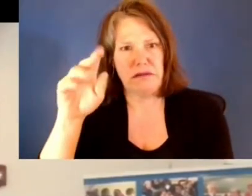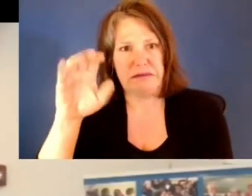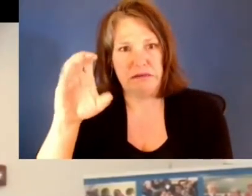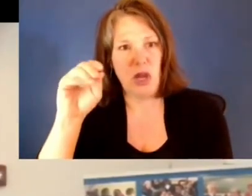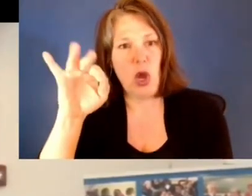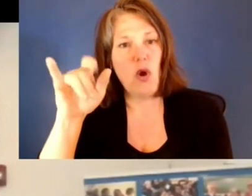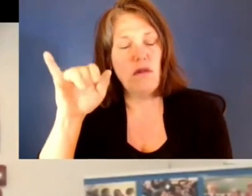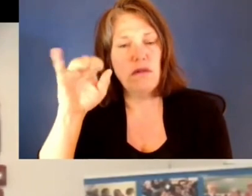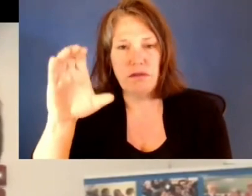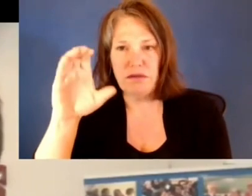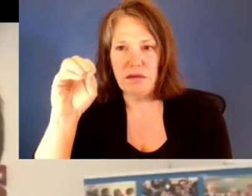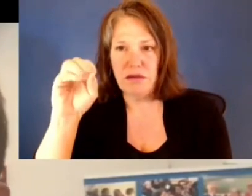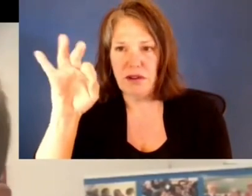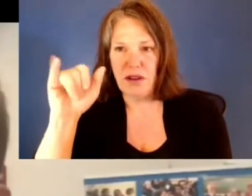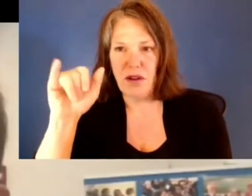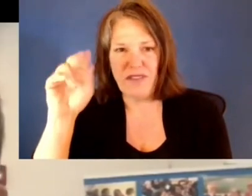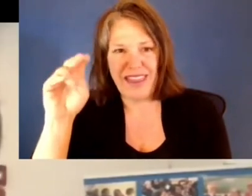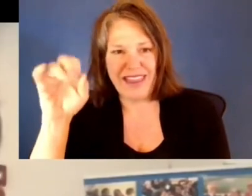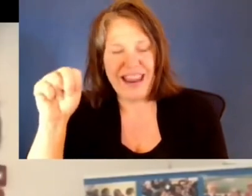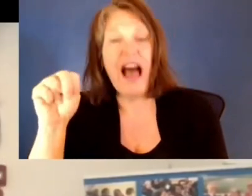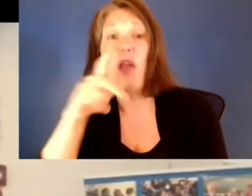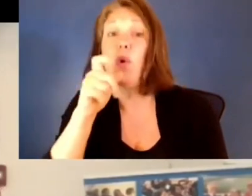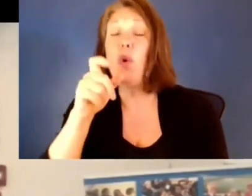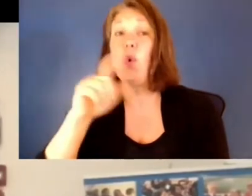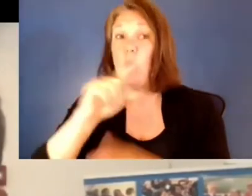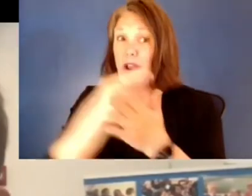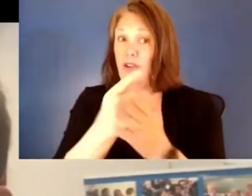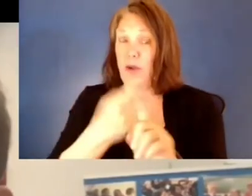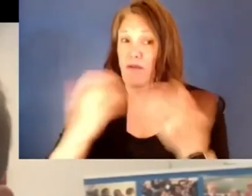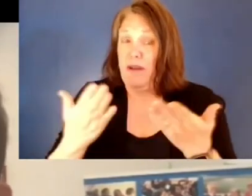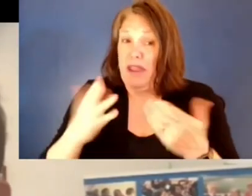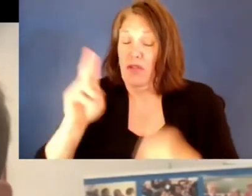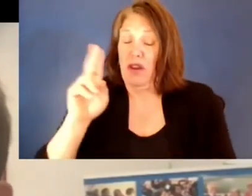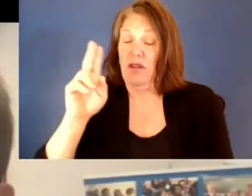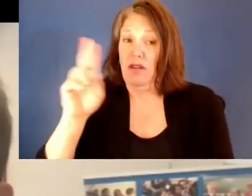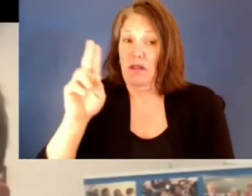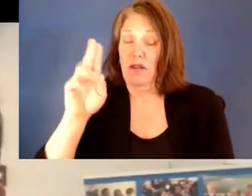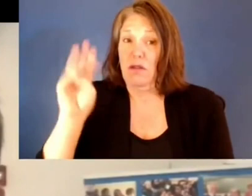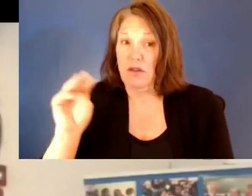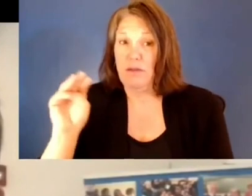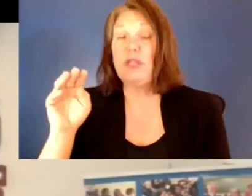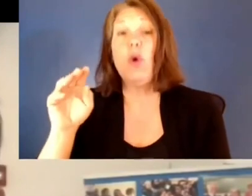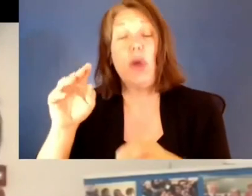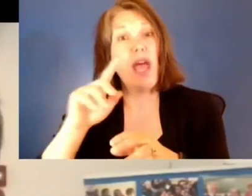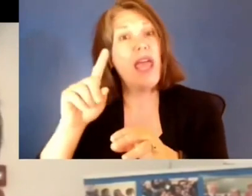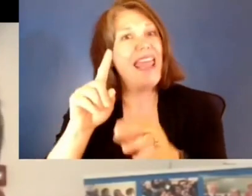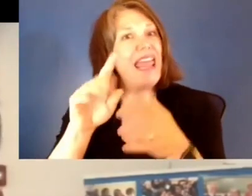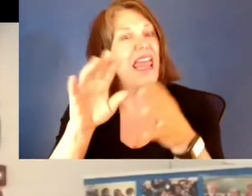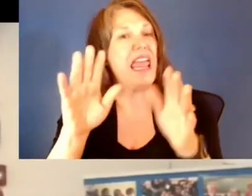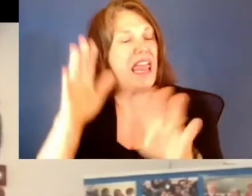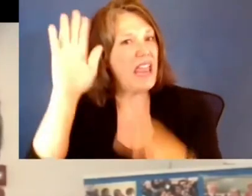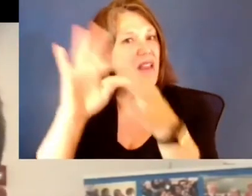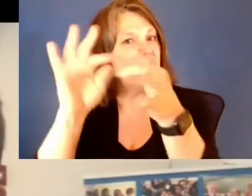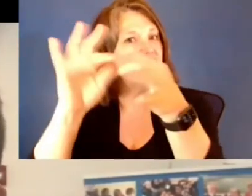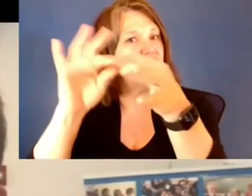university here in Minnesota, he eulogized Governor Sasson saying that the international community had lost one of its greatest leaders,